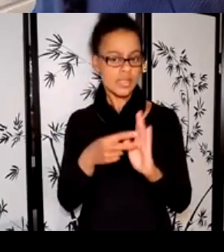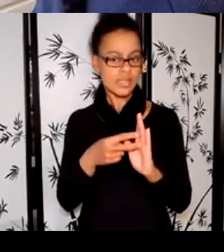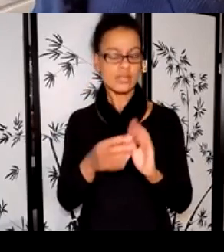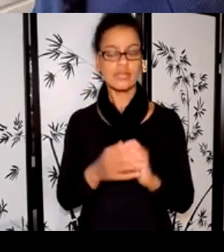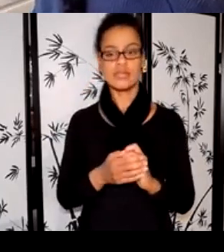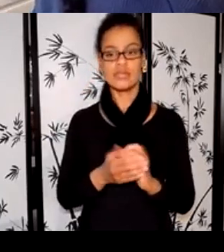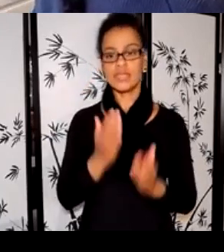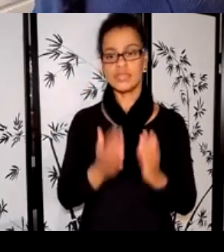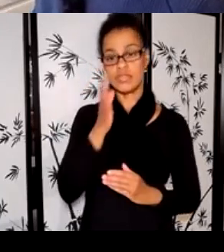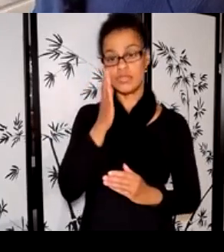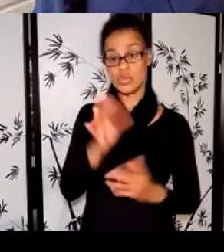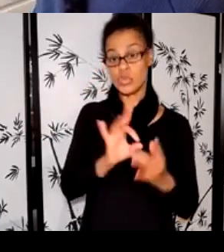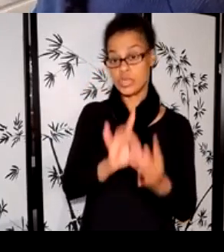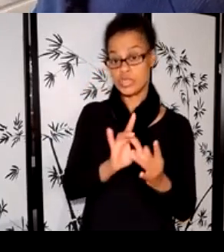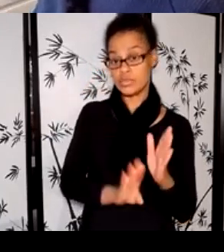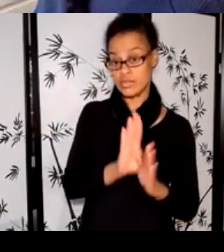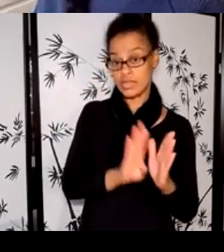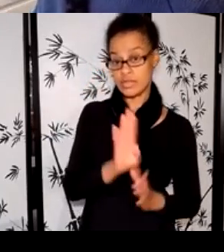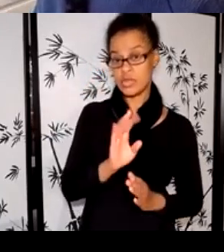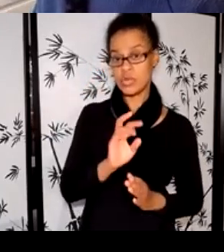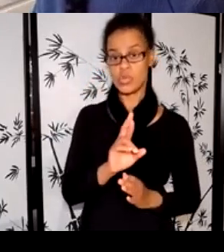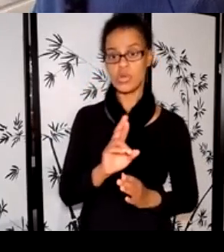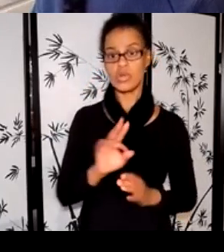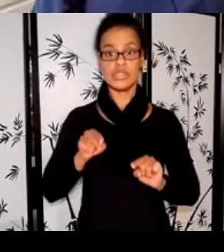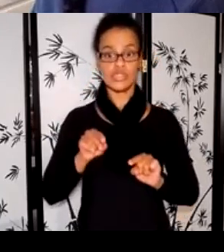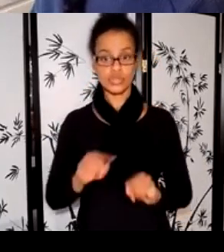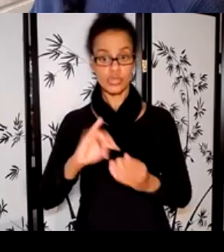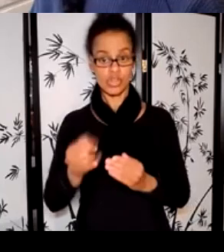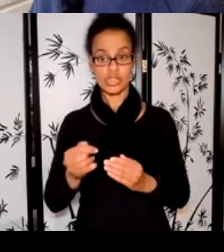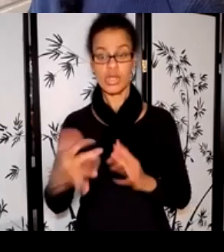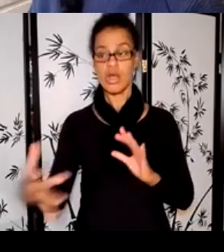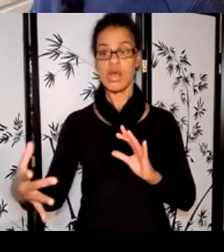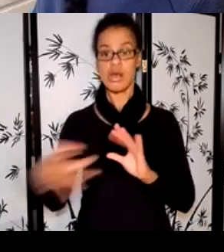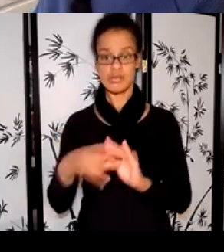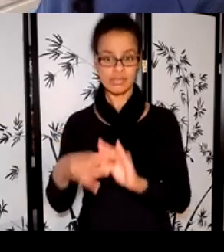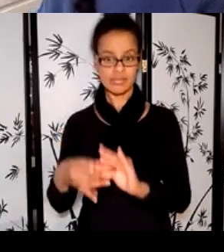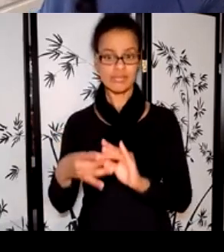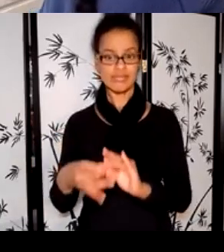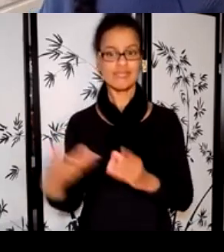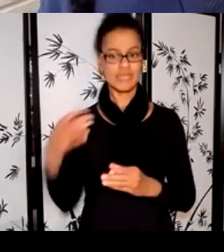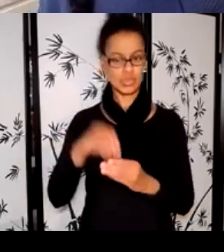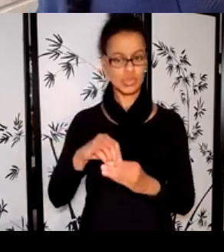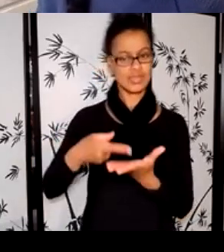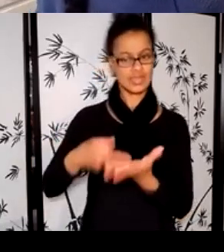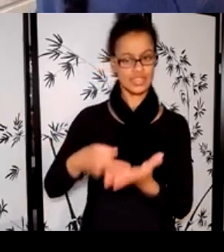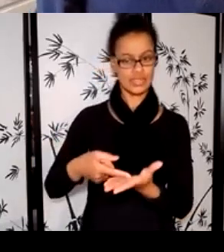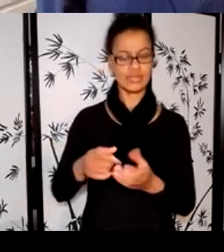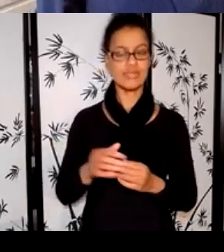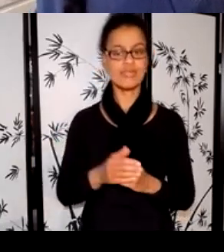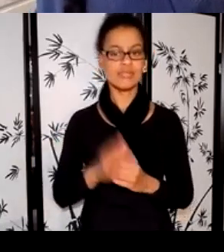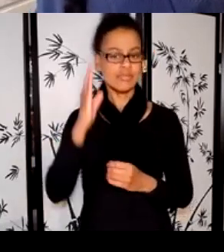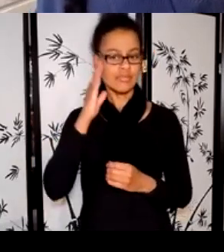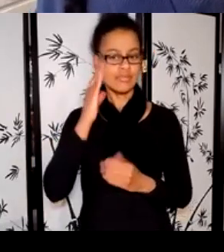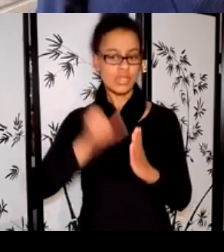as well as those occurring during the project itself. While we know that many artistic practices and projects may not